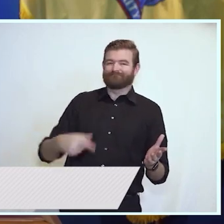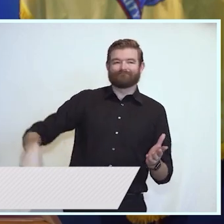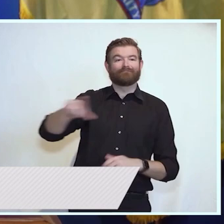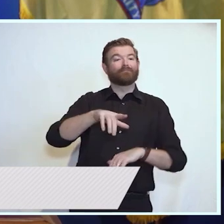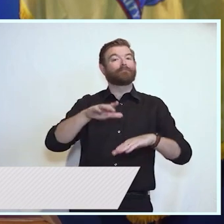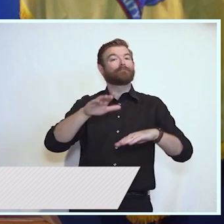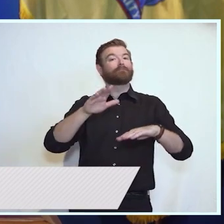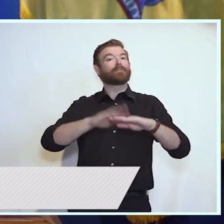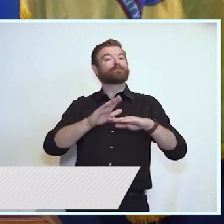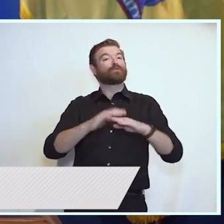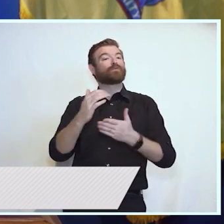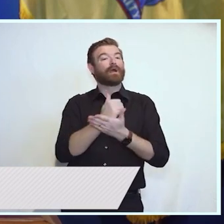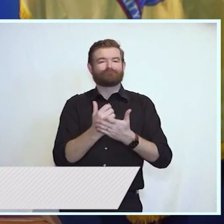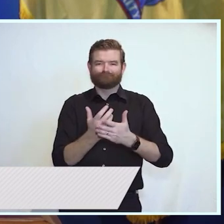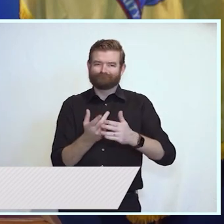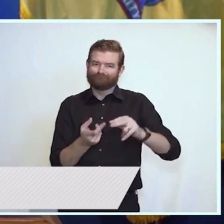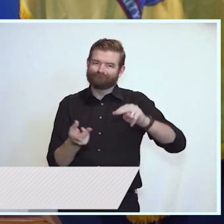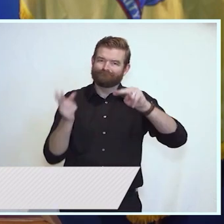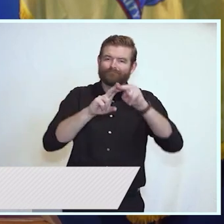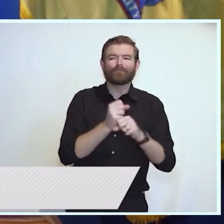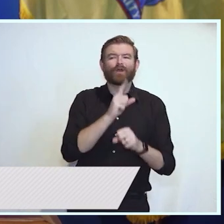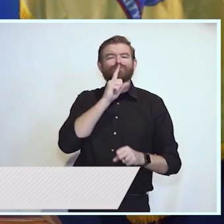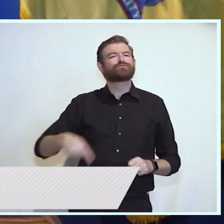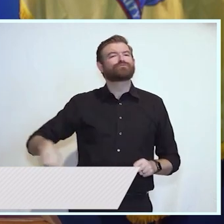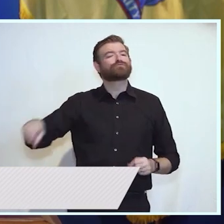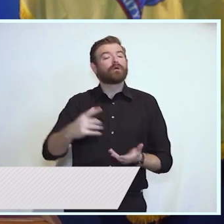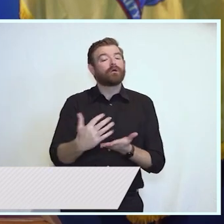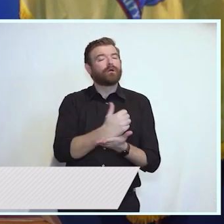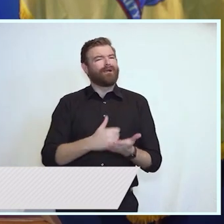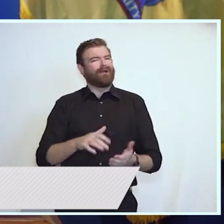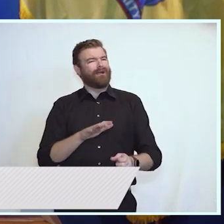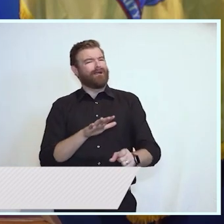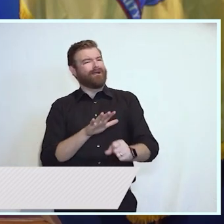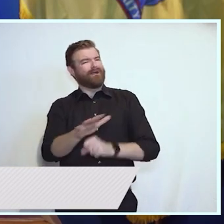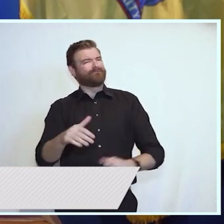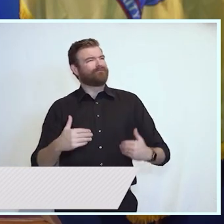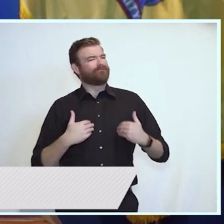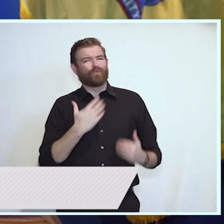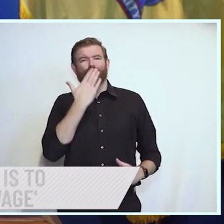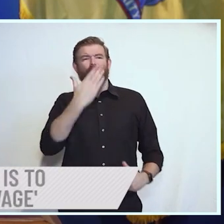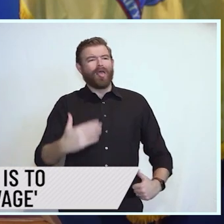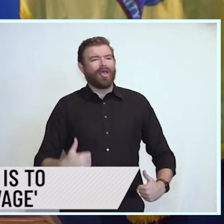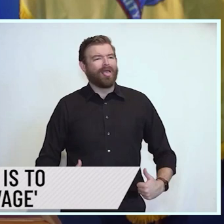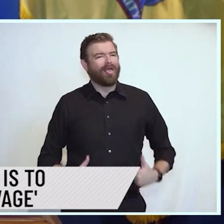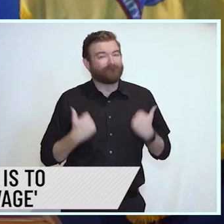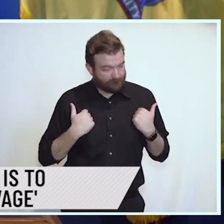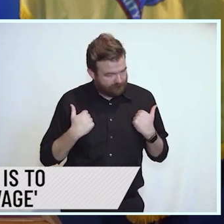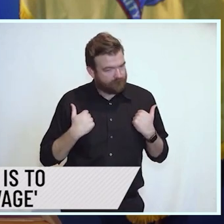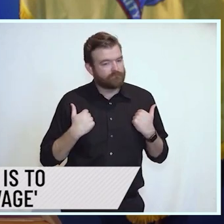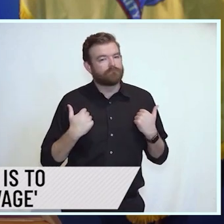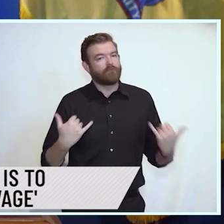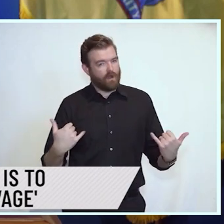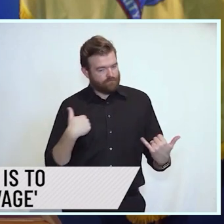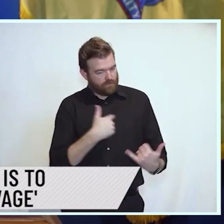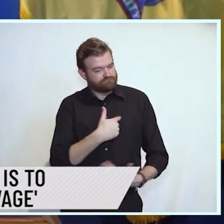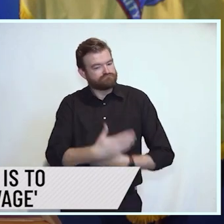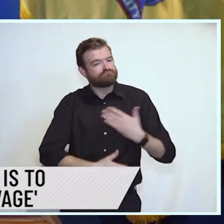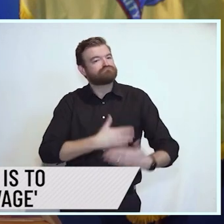make New Jersey more affordable is to make sure more New Jerseyans have a living wage and we are on that path.